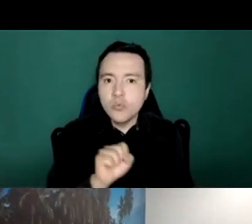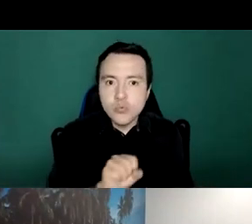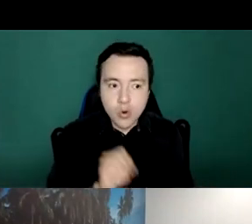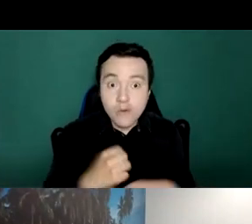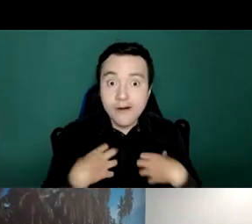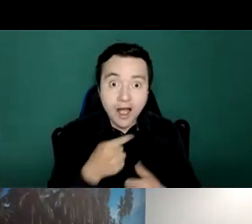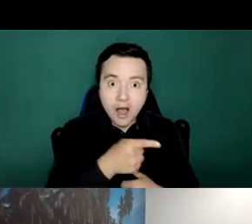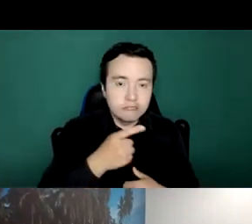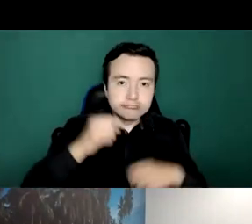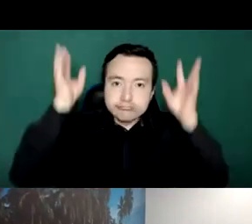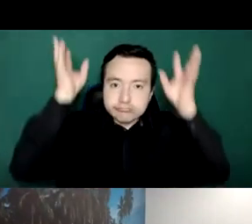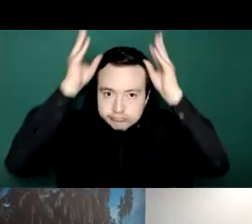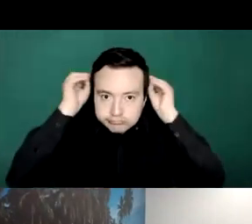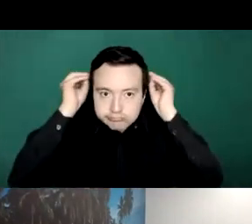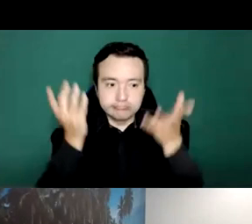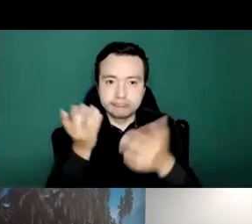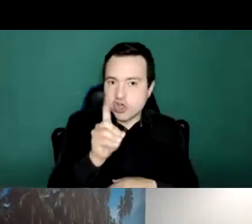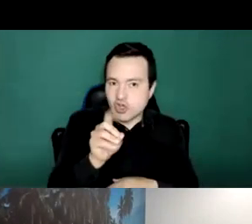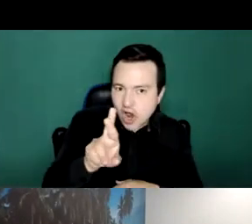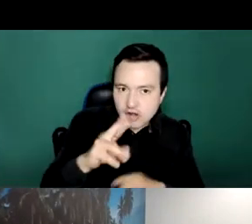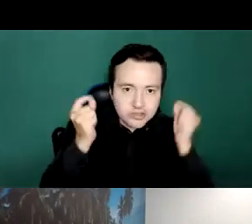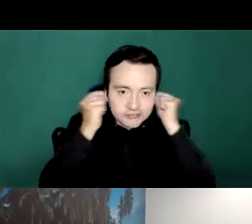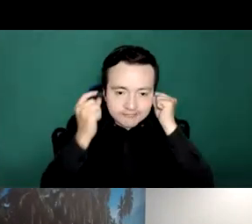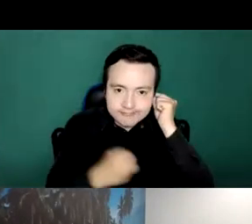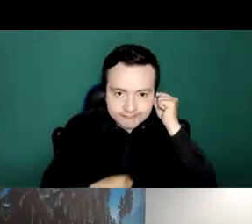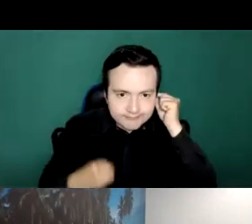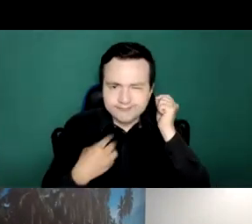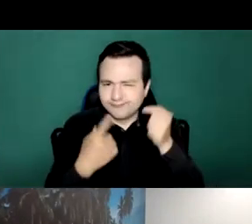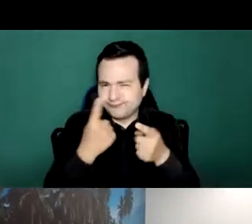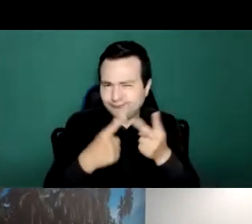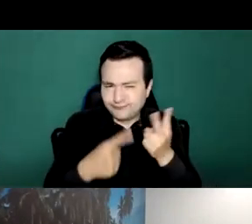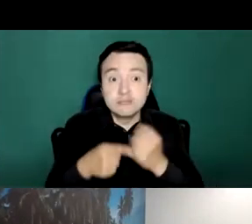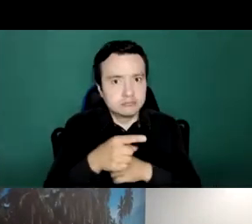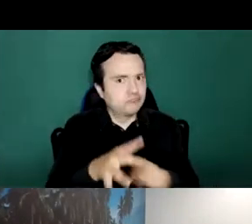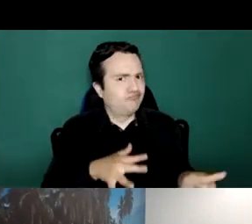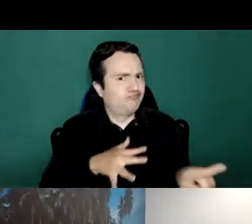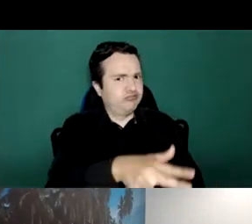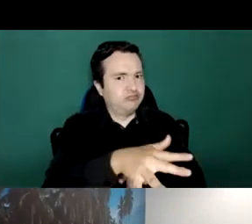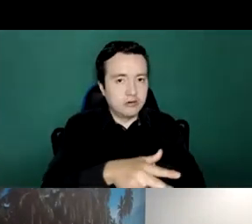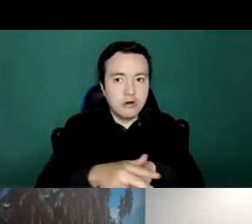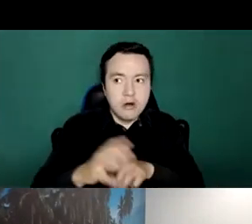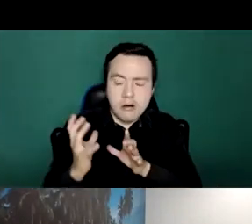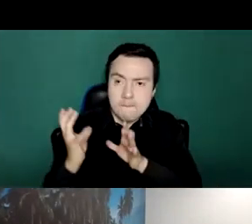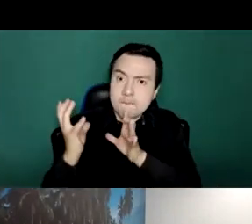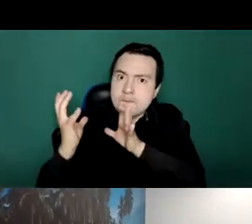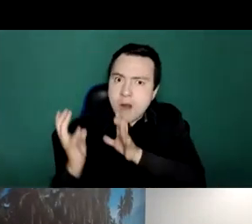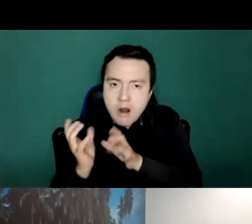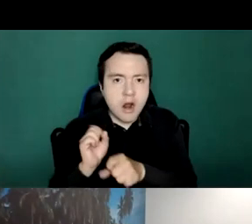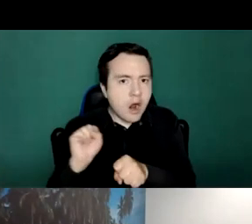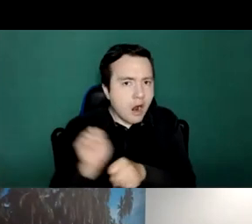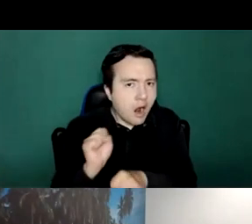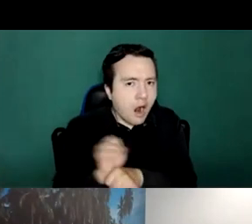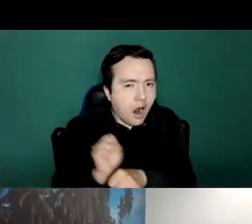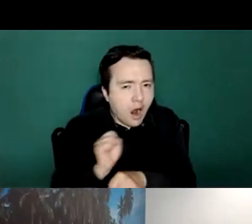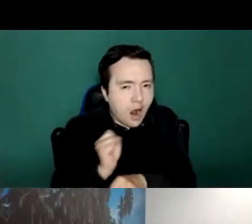workers themselves into this care because they are overwhelmed with the work that they have to carry out and this